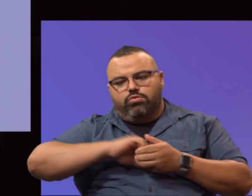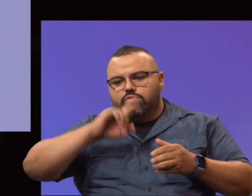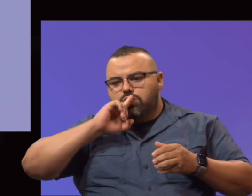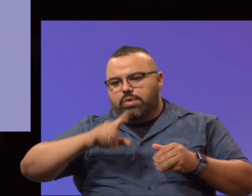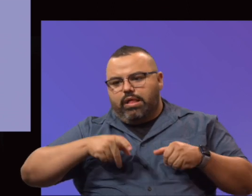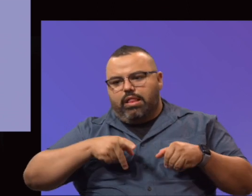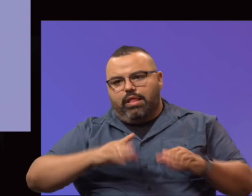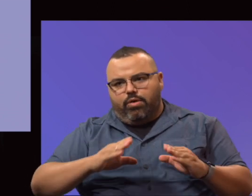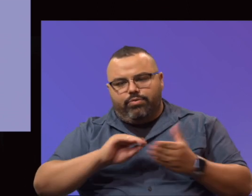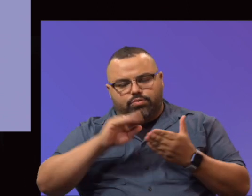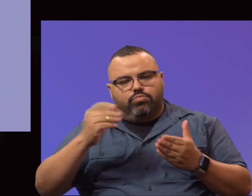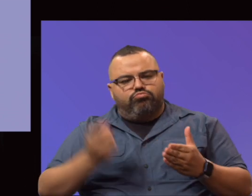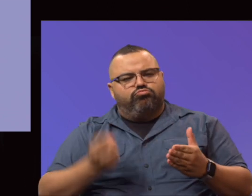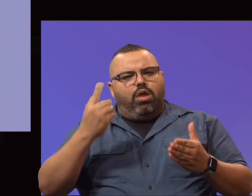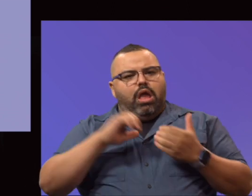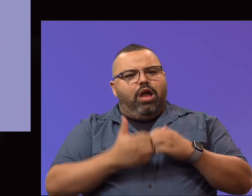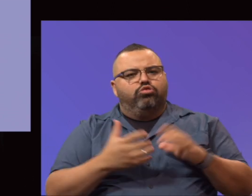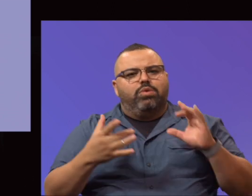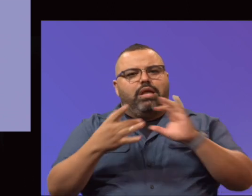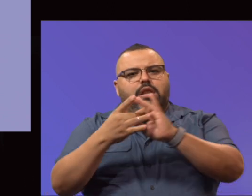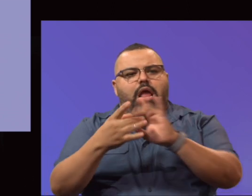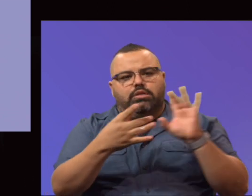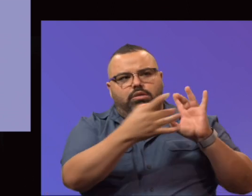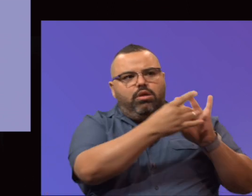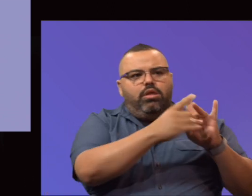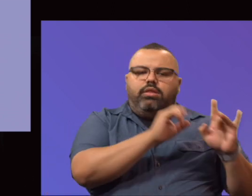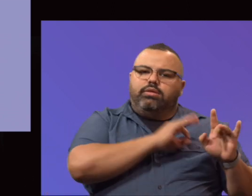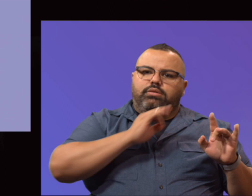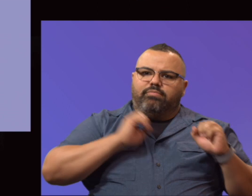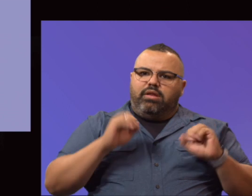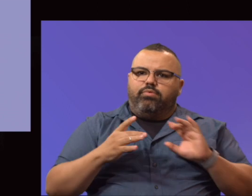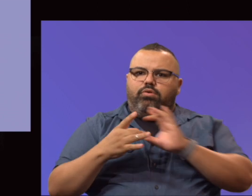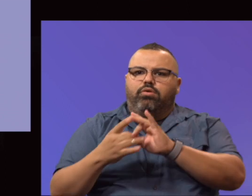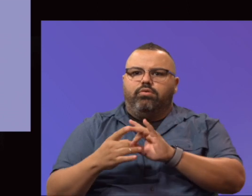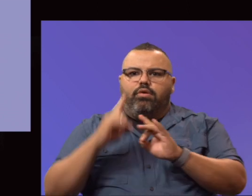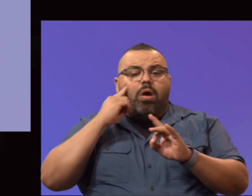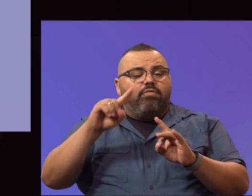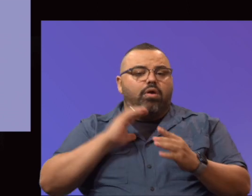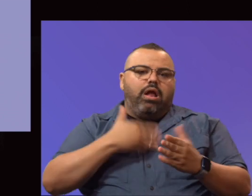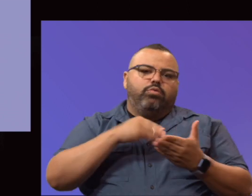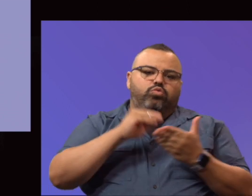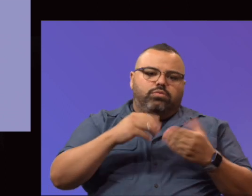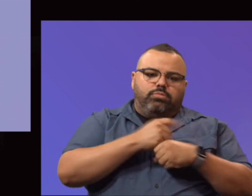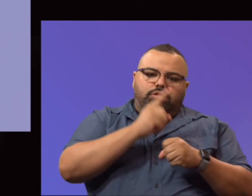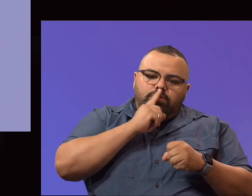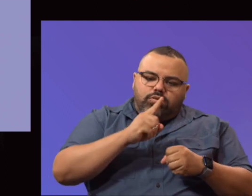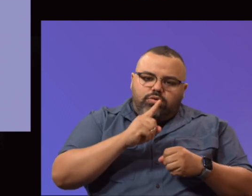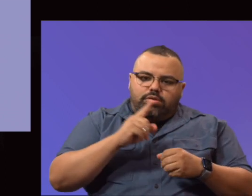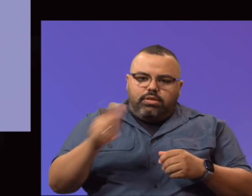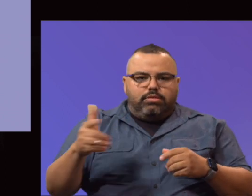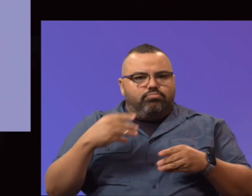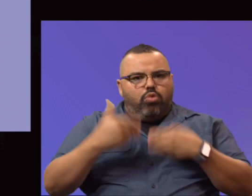allow students to understand how to connect the dots and have our staff be able to connect the dots for our students to ensure that this is a